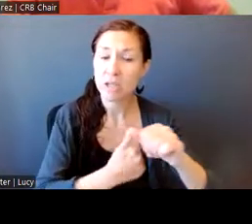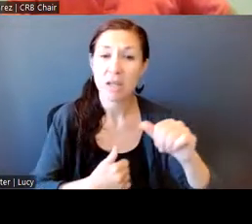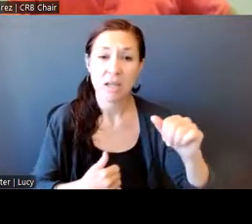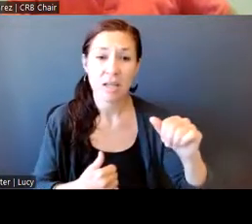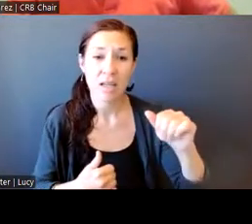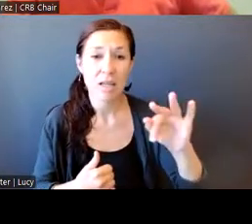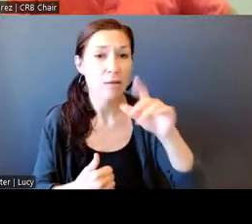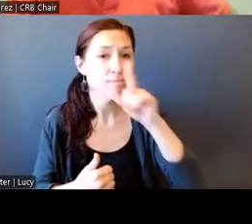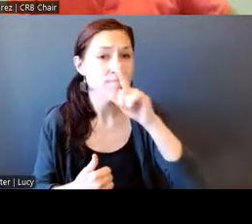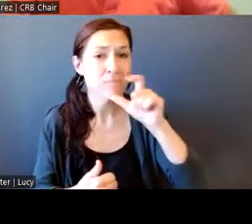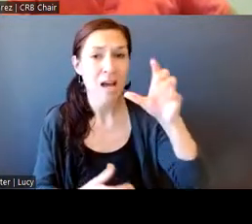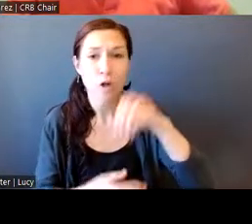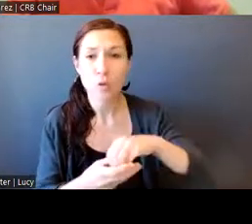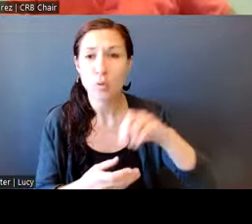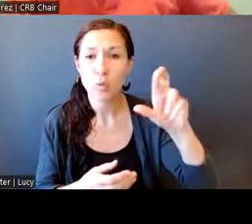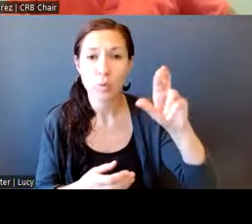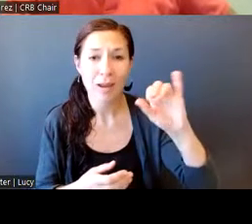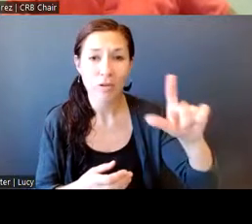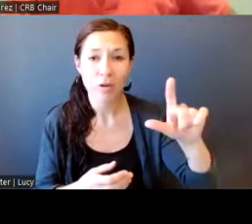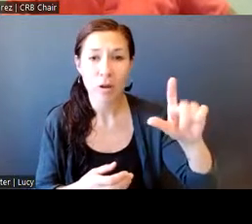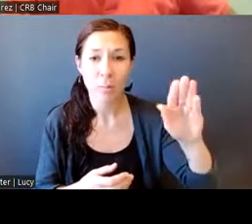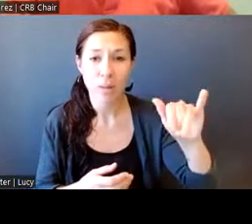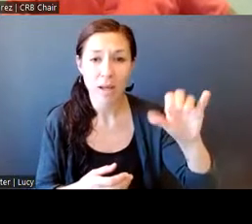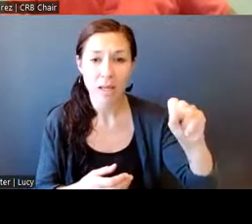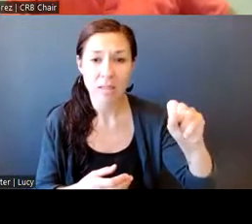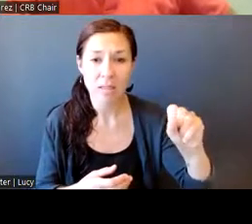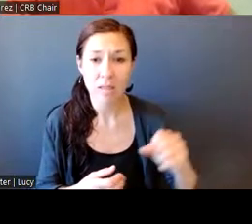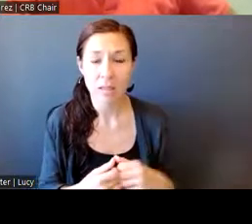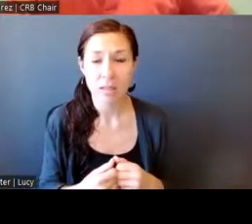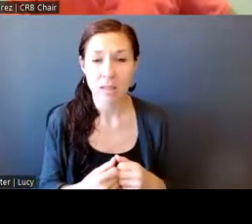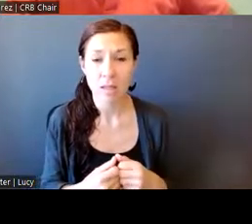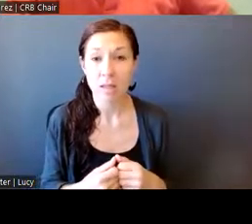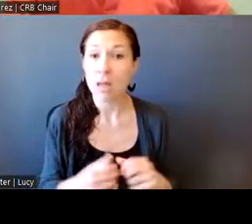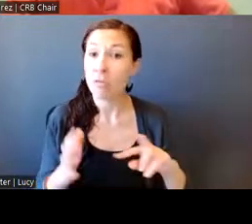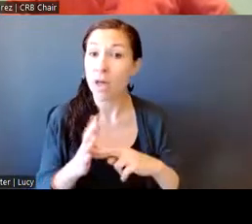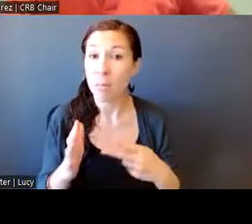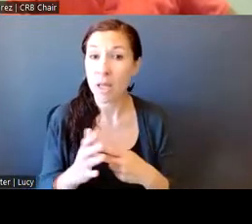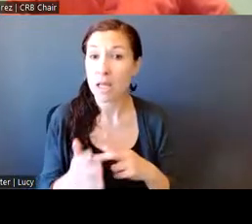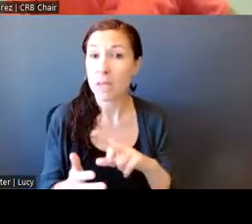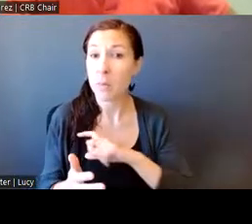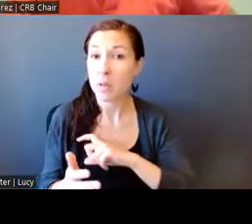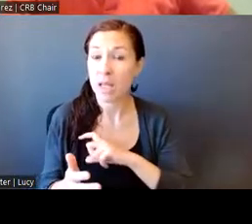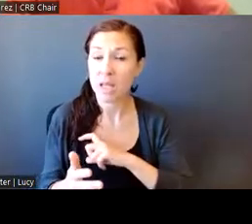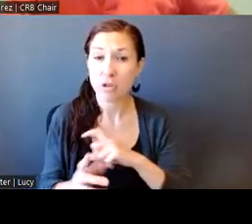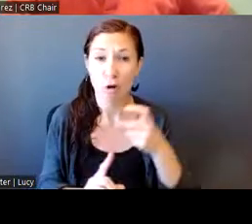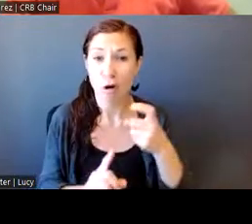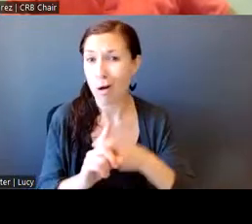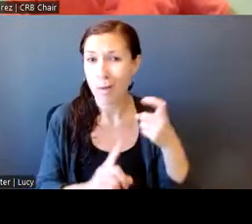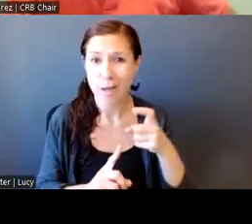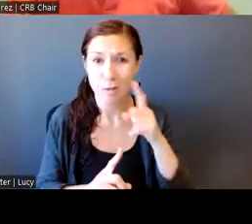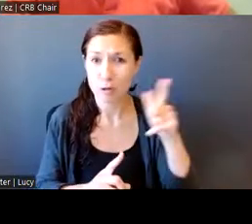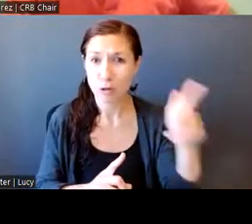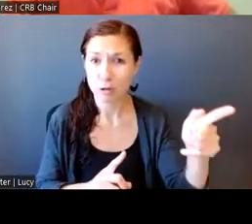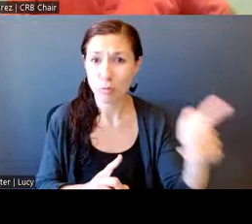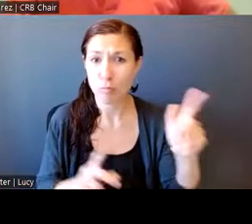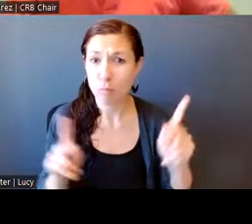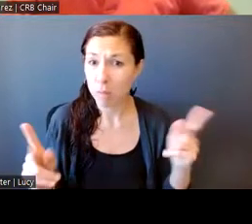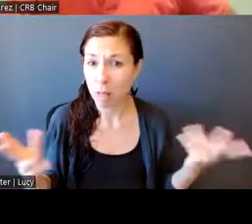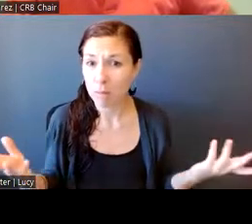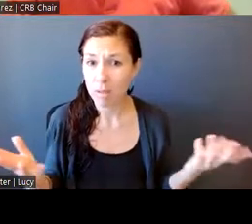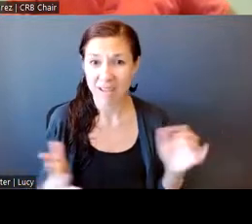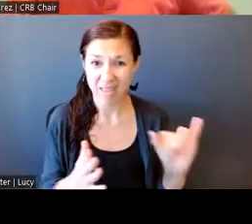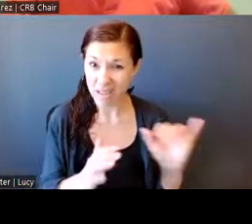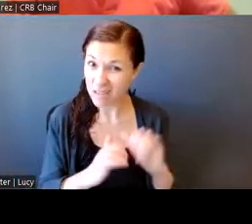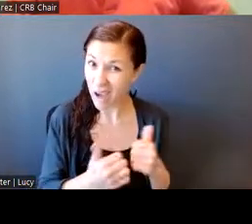out. You reach the default position of a police department. This is how we treat people